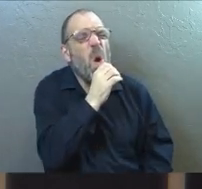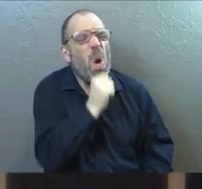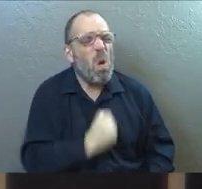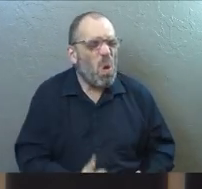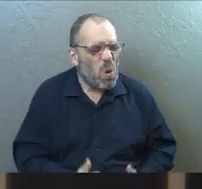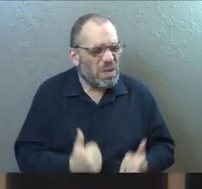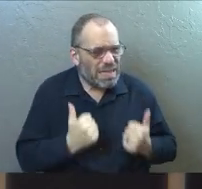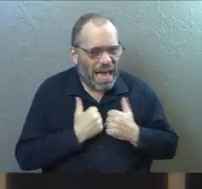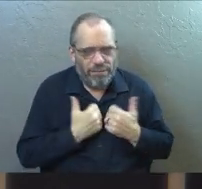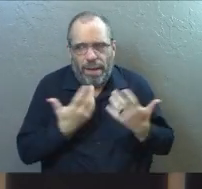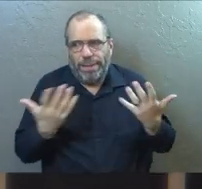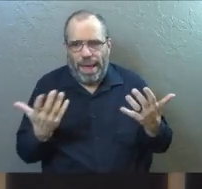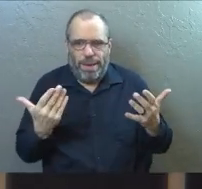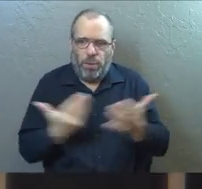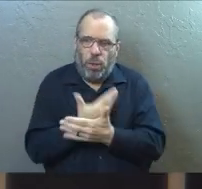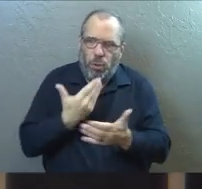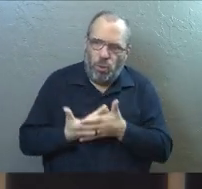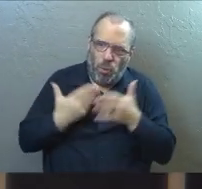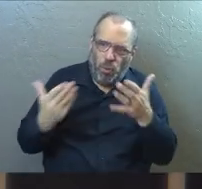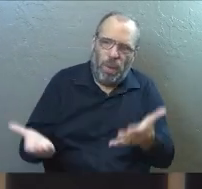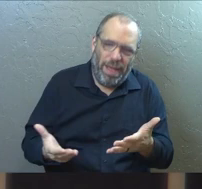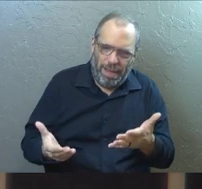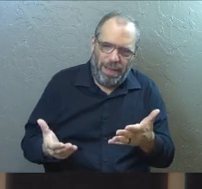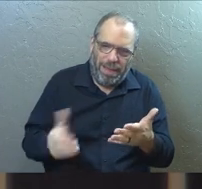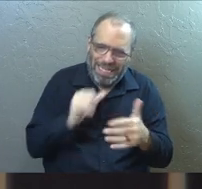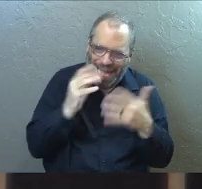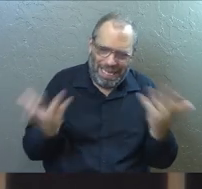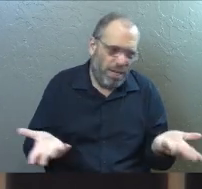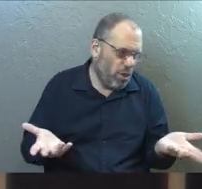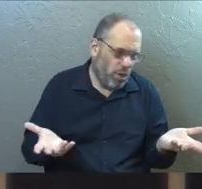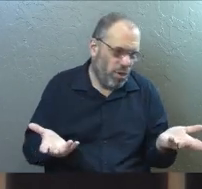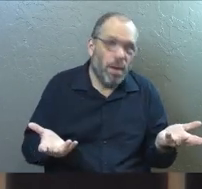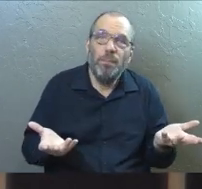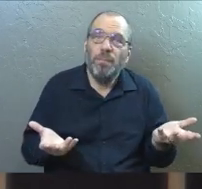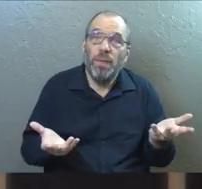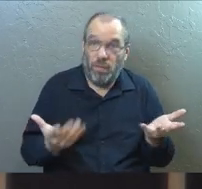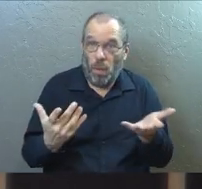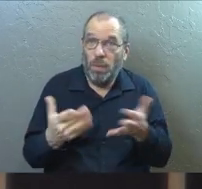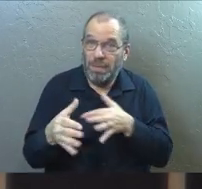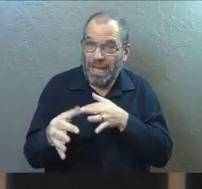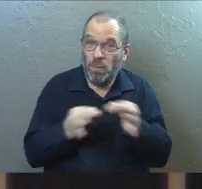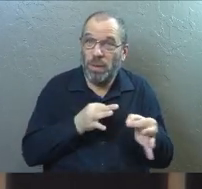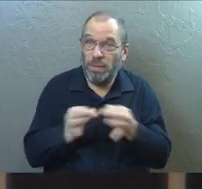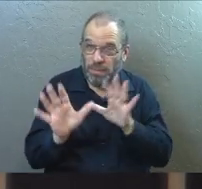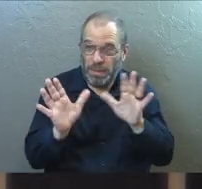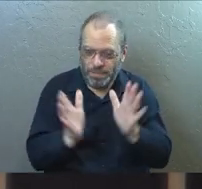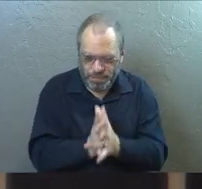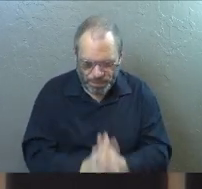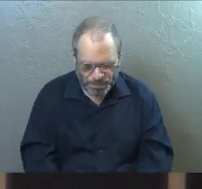life as if the new way is not here? And this is what we're going to explore.